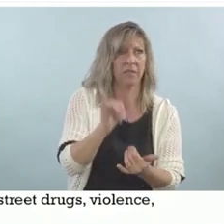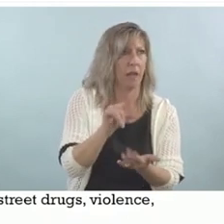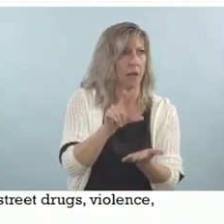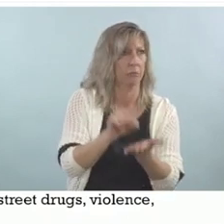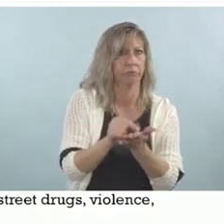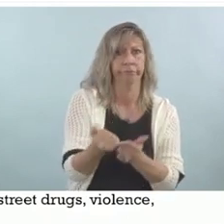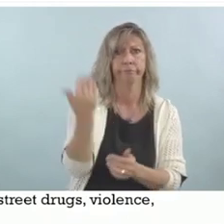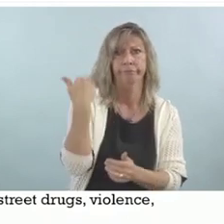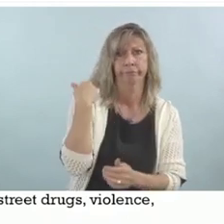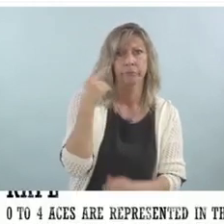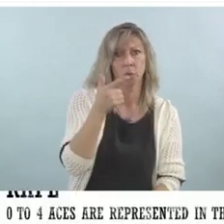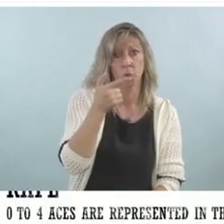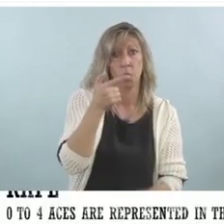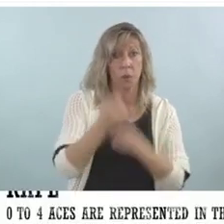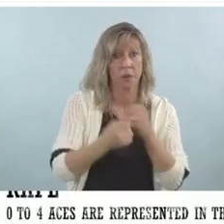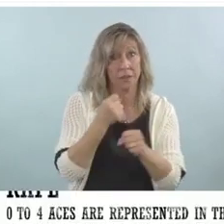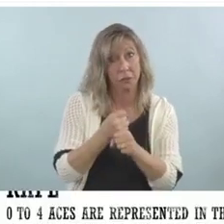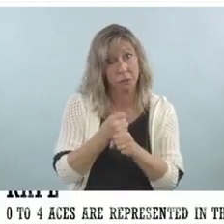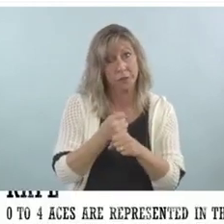There slide. slide.